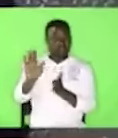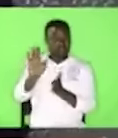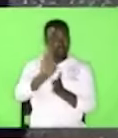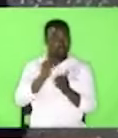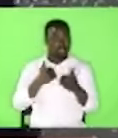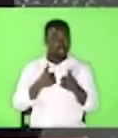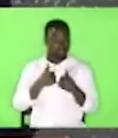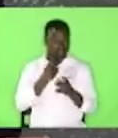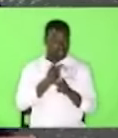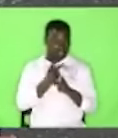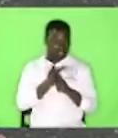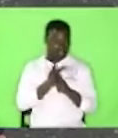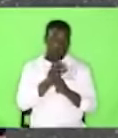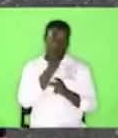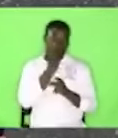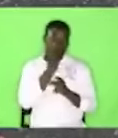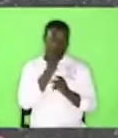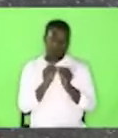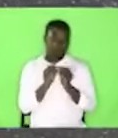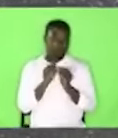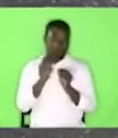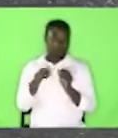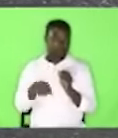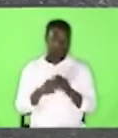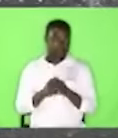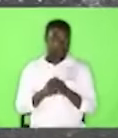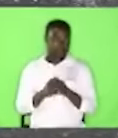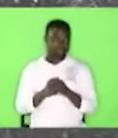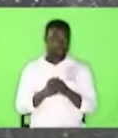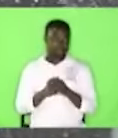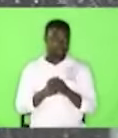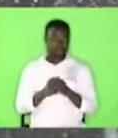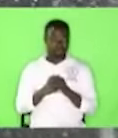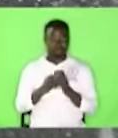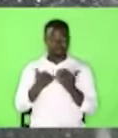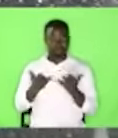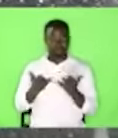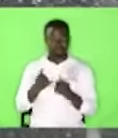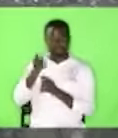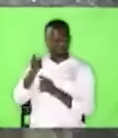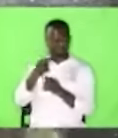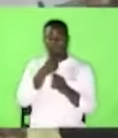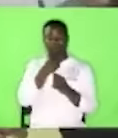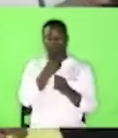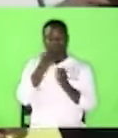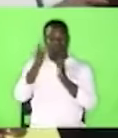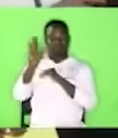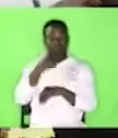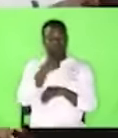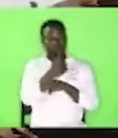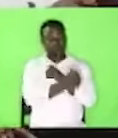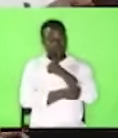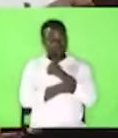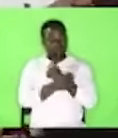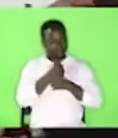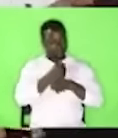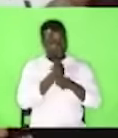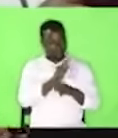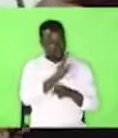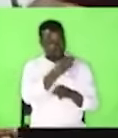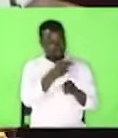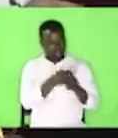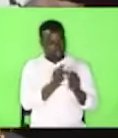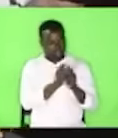it and hold it. He told Abraham, I'll make your name great and Abraham, you, you'll be a